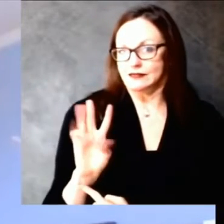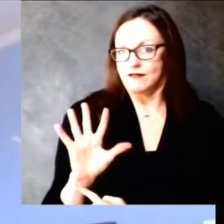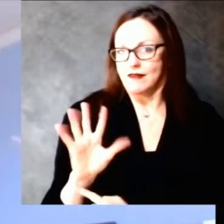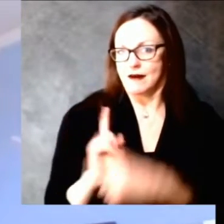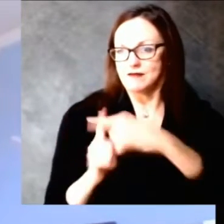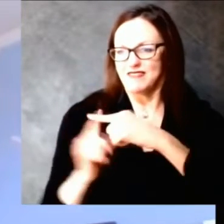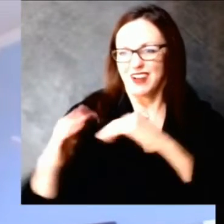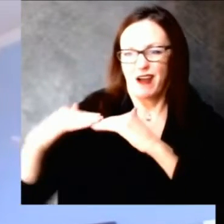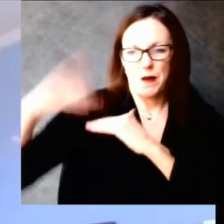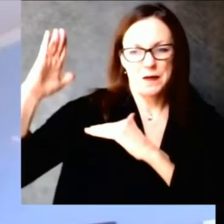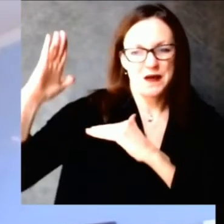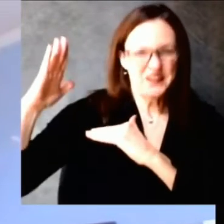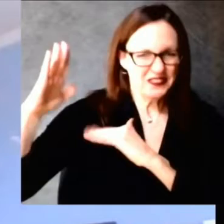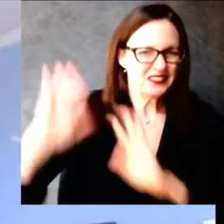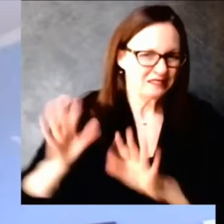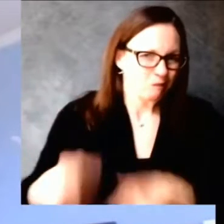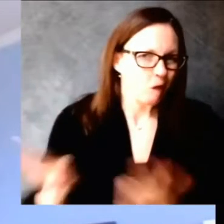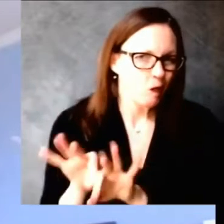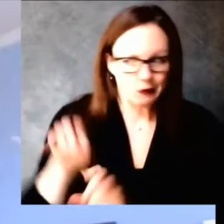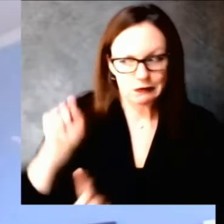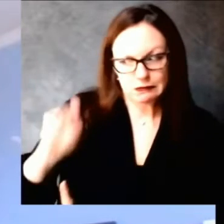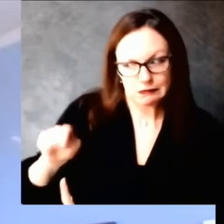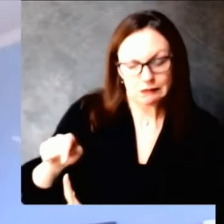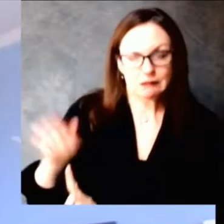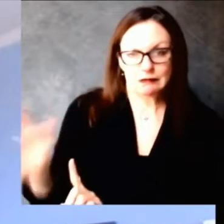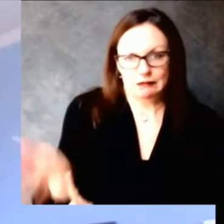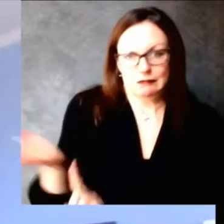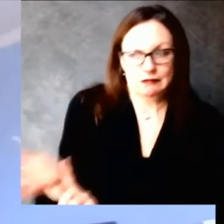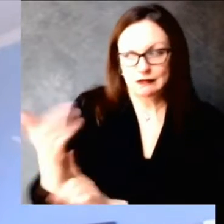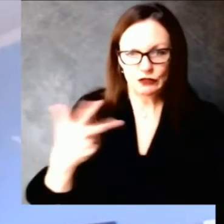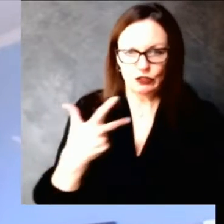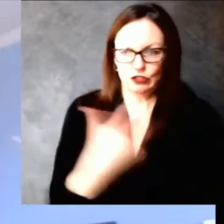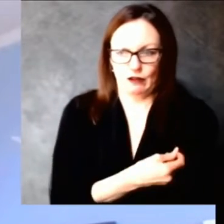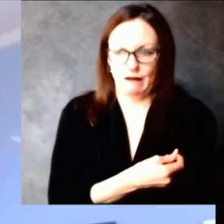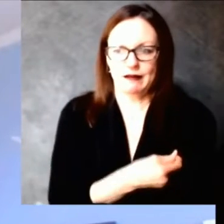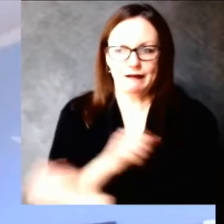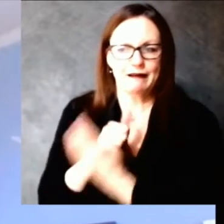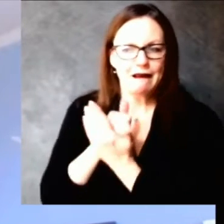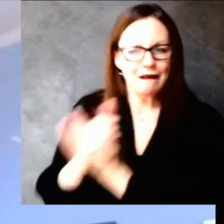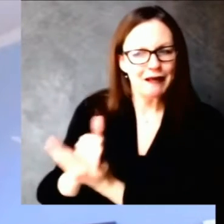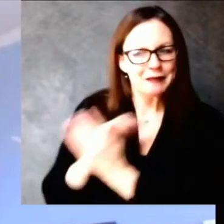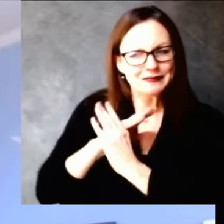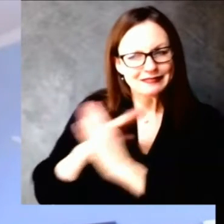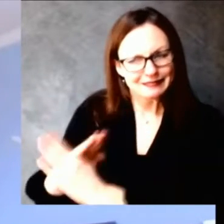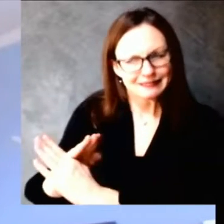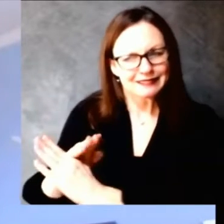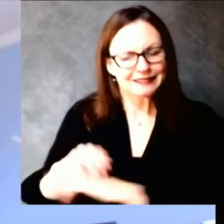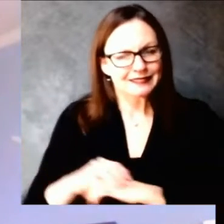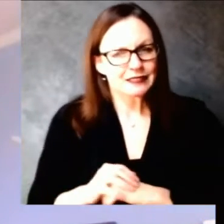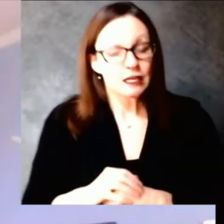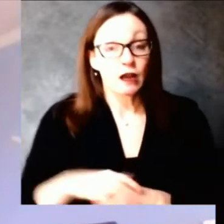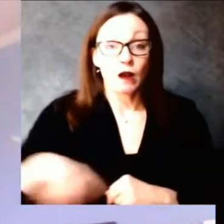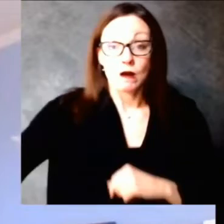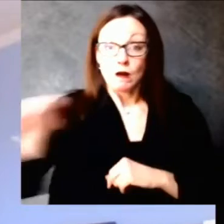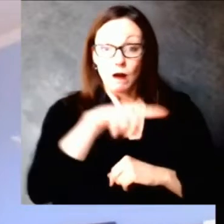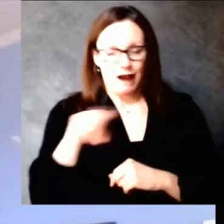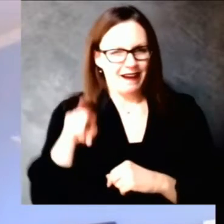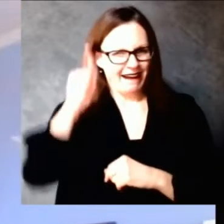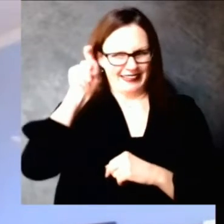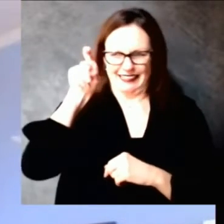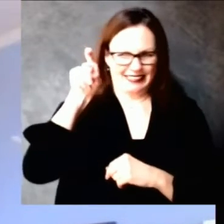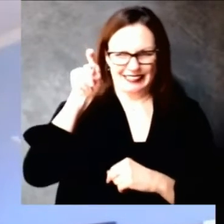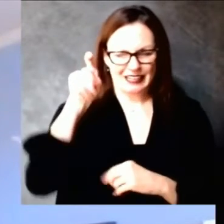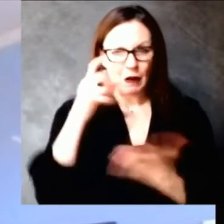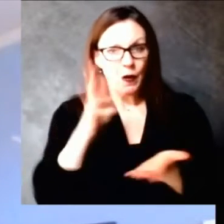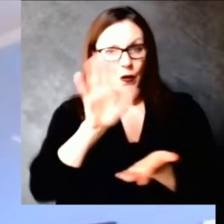vaccine, that they check their immunization records and see if they are eligible or due for their pneumococcal vaccine. Once